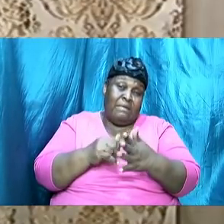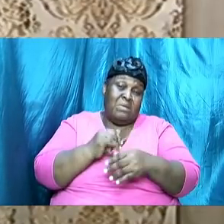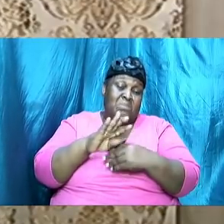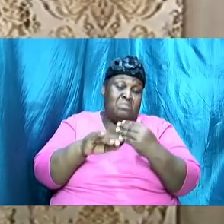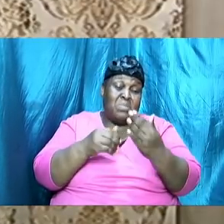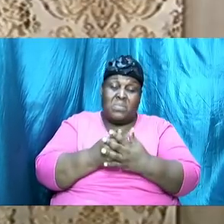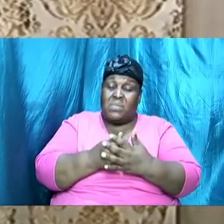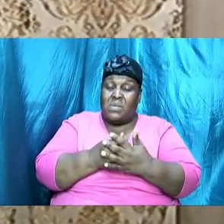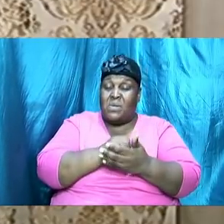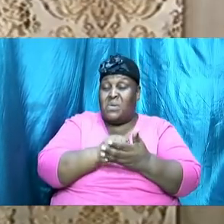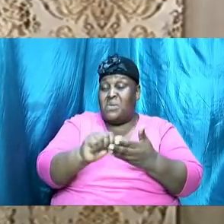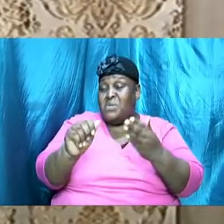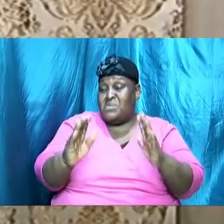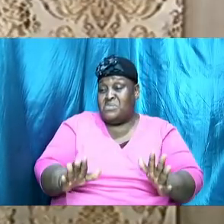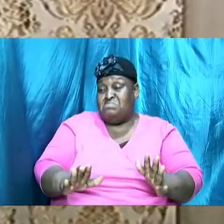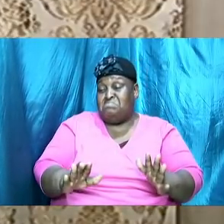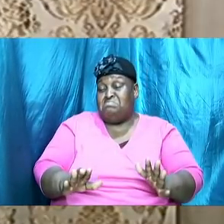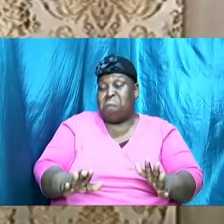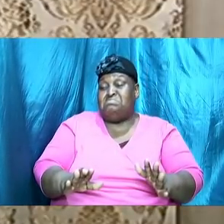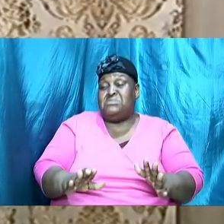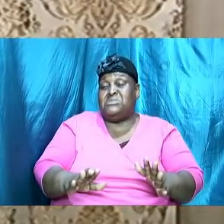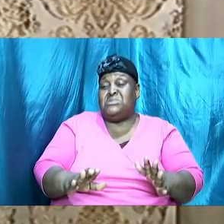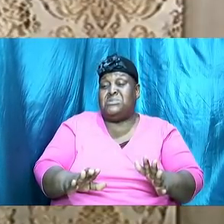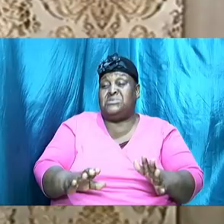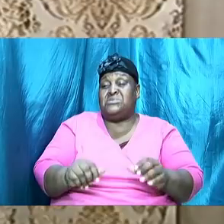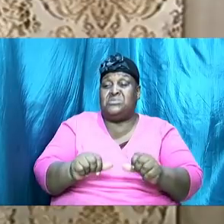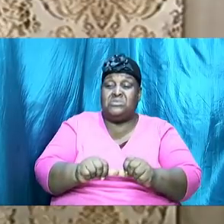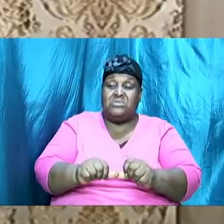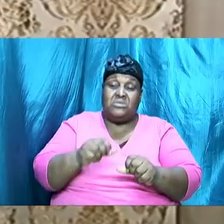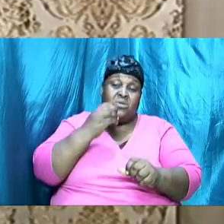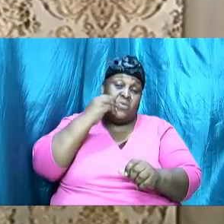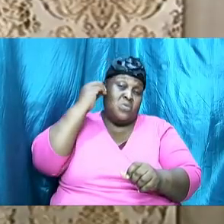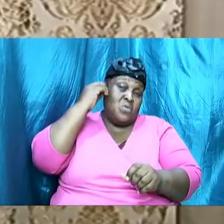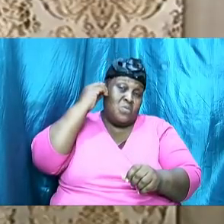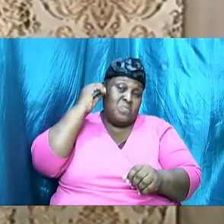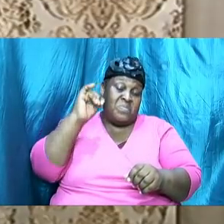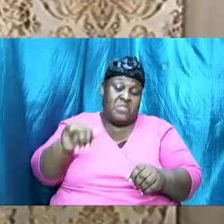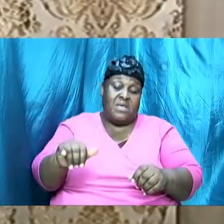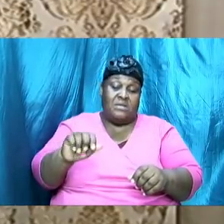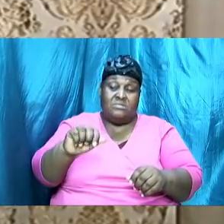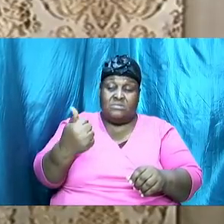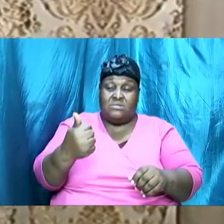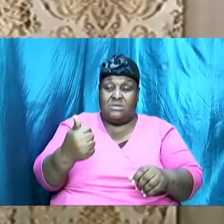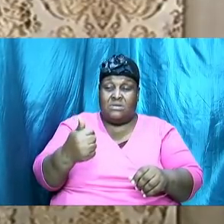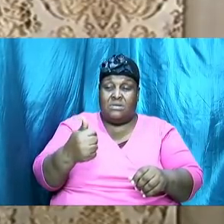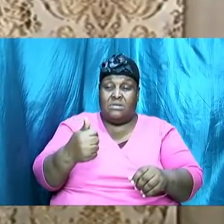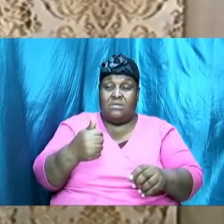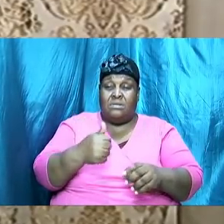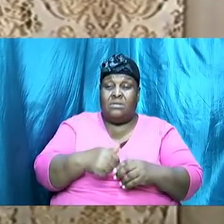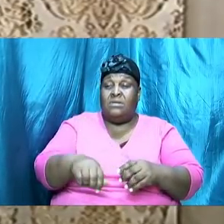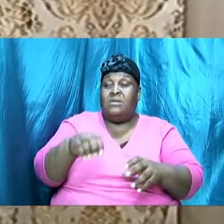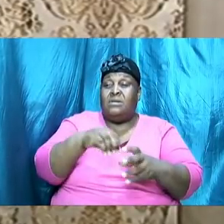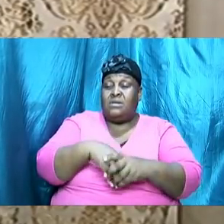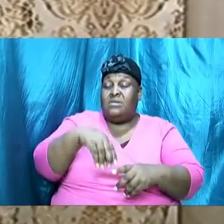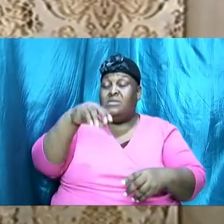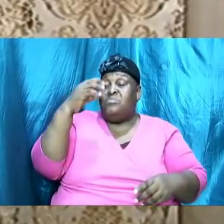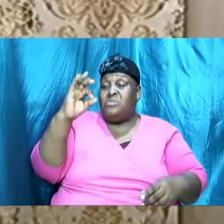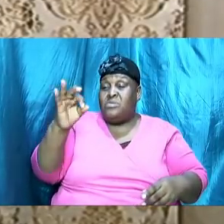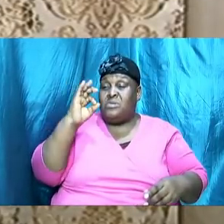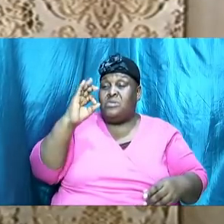save the 10 that will come out and that 10 will have in it the preacher the